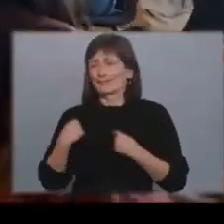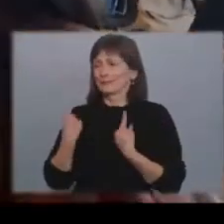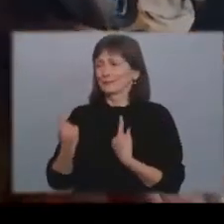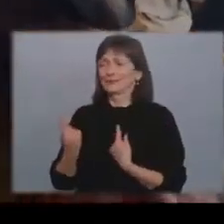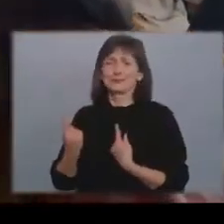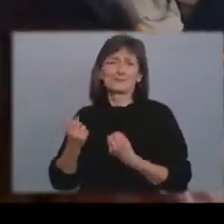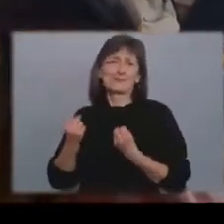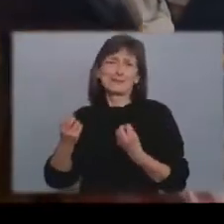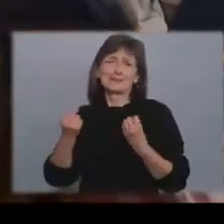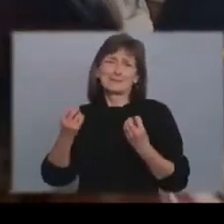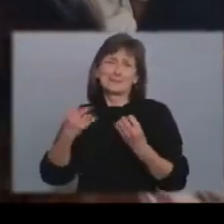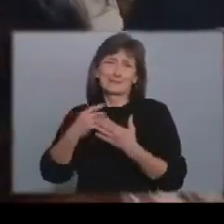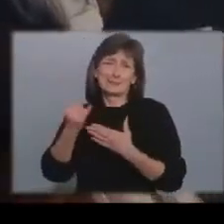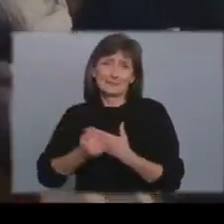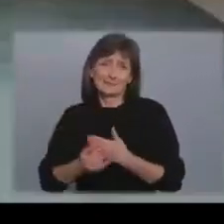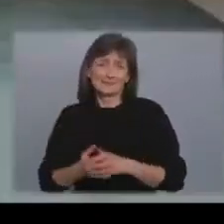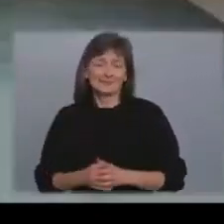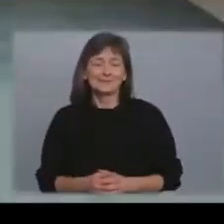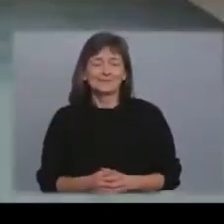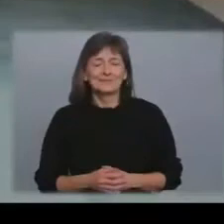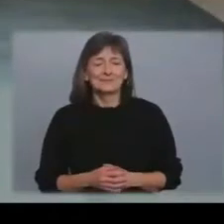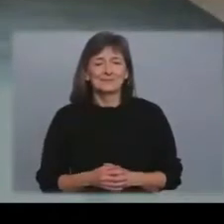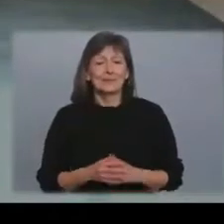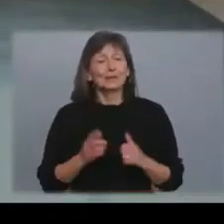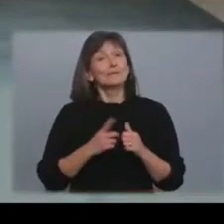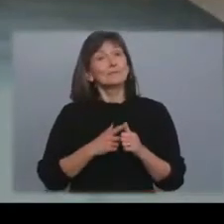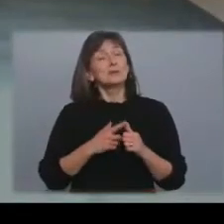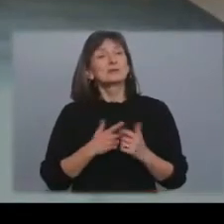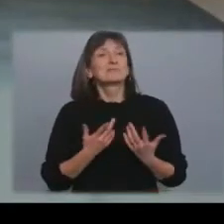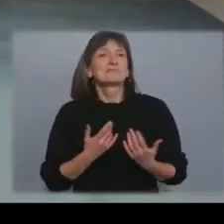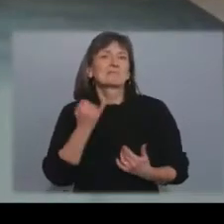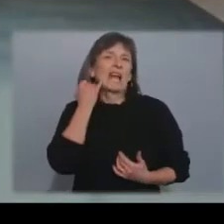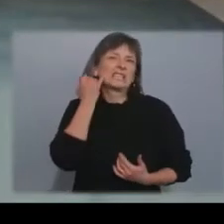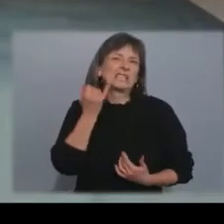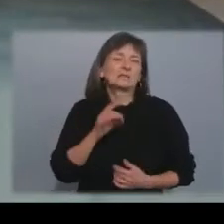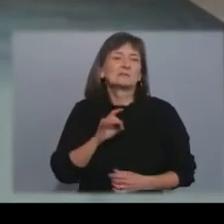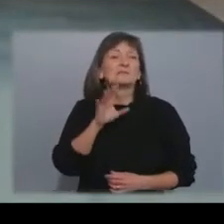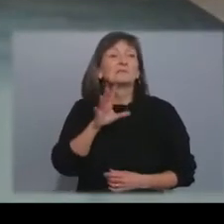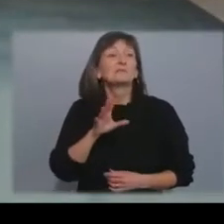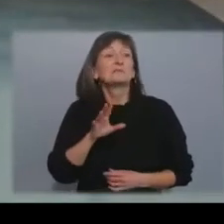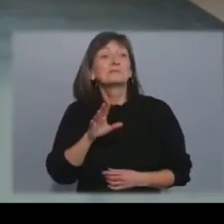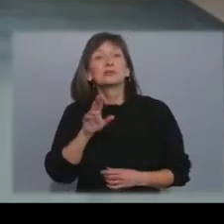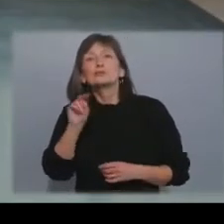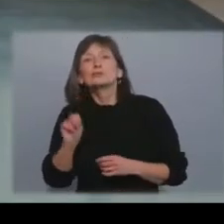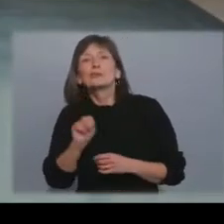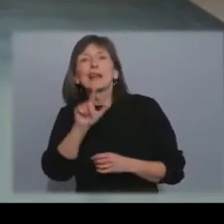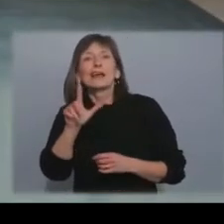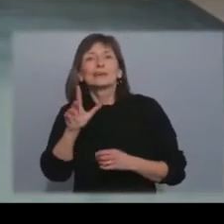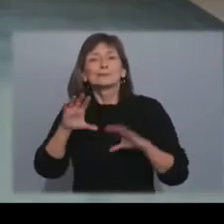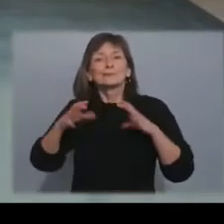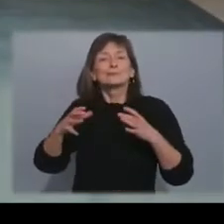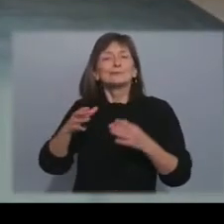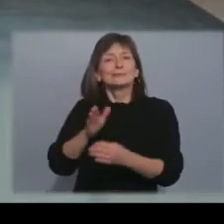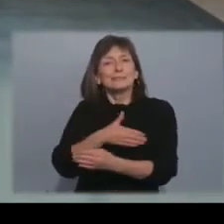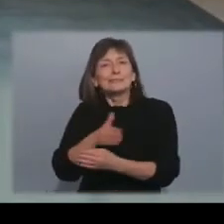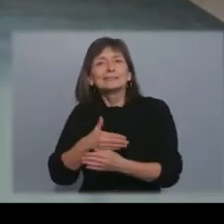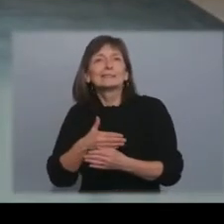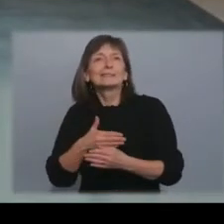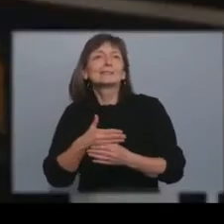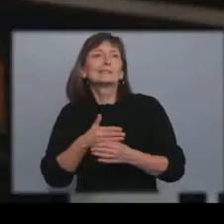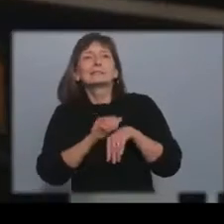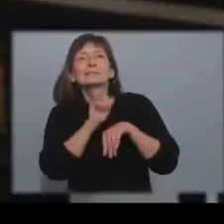we started out with kind of just an idea of let's do this song because it's written by newfoundlanders it's for the cbc music challenge